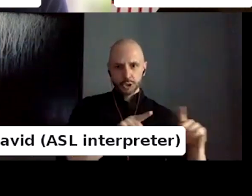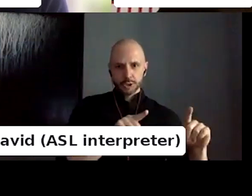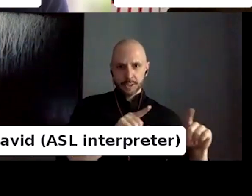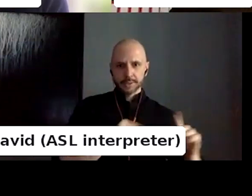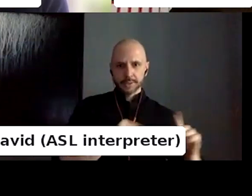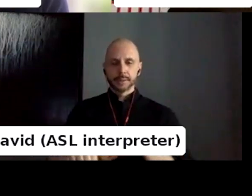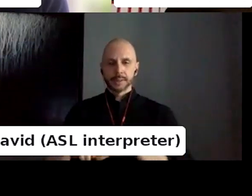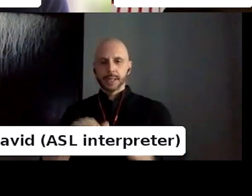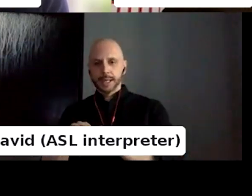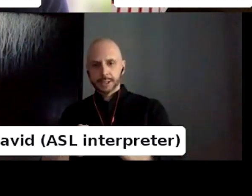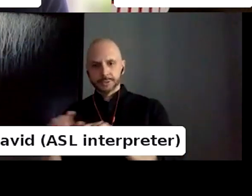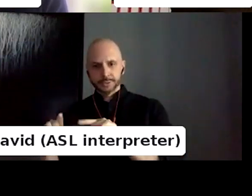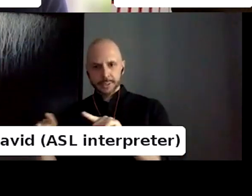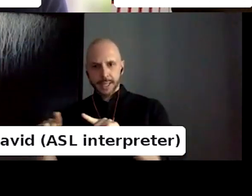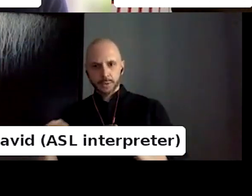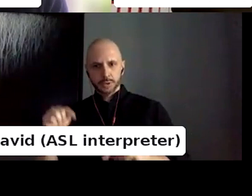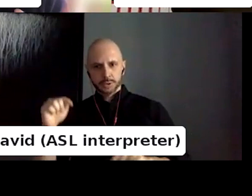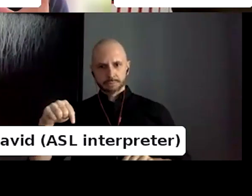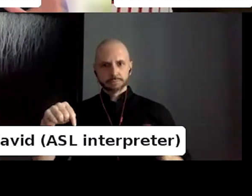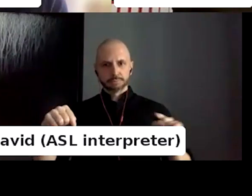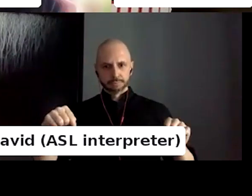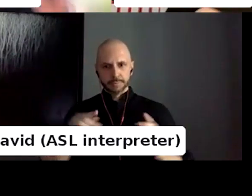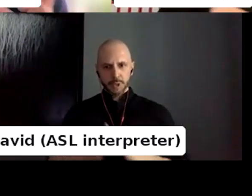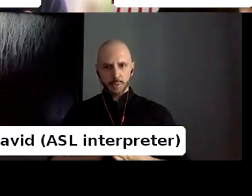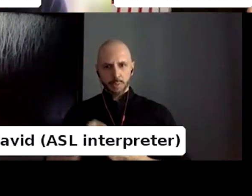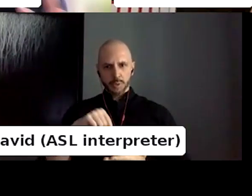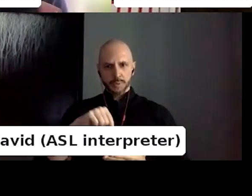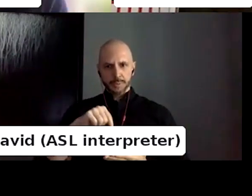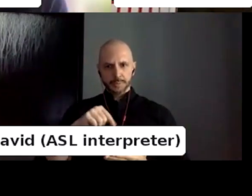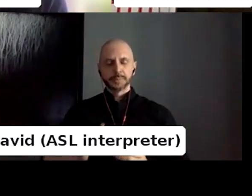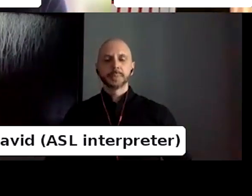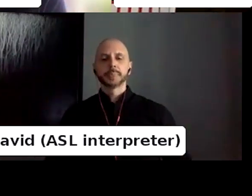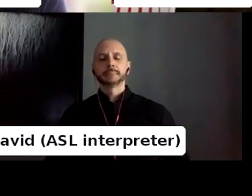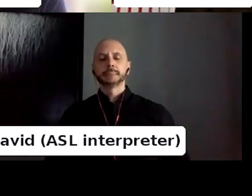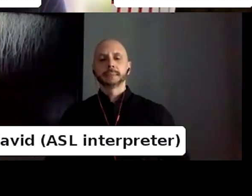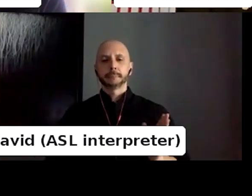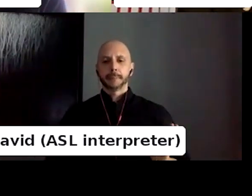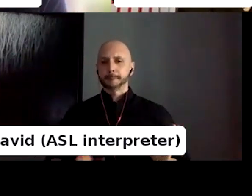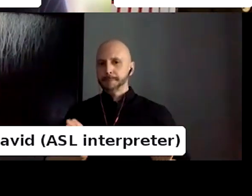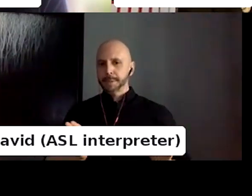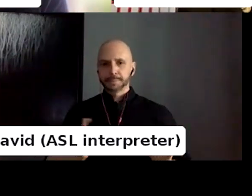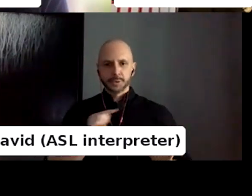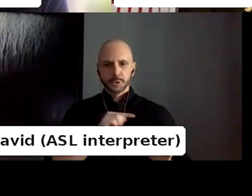of, um, making sure that they both worked and were cohesive.